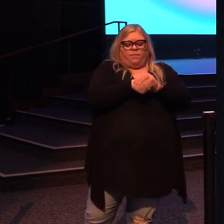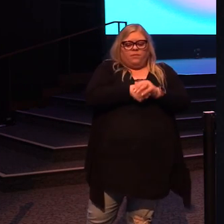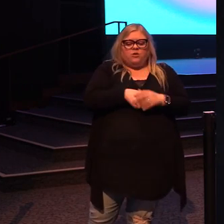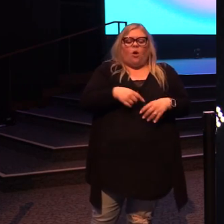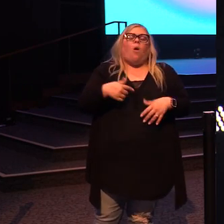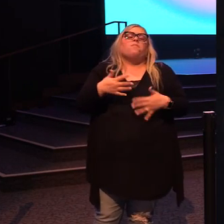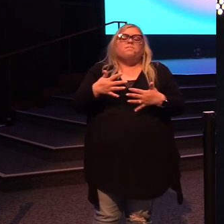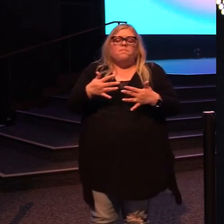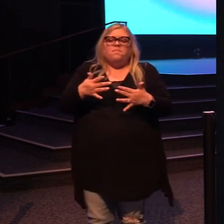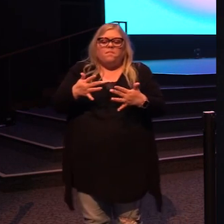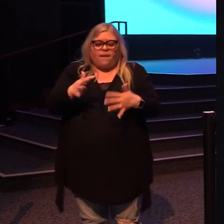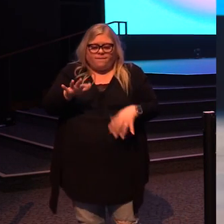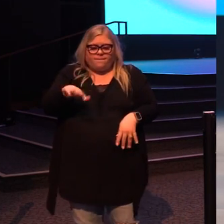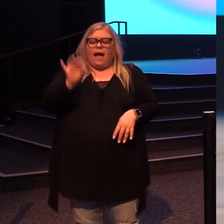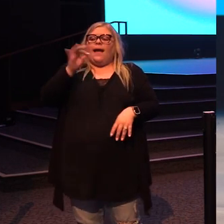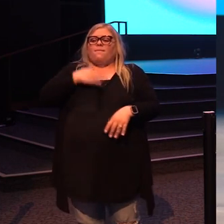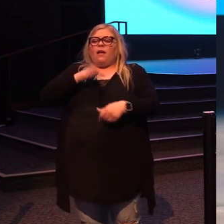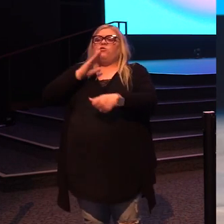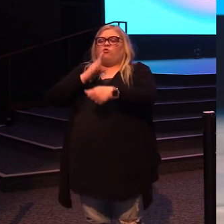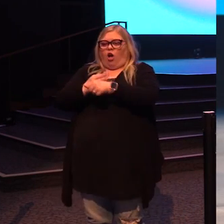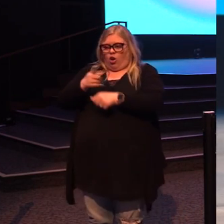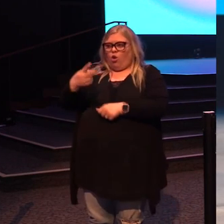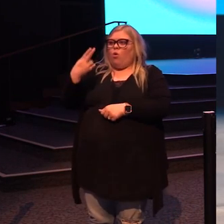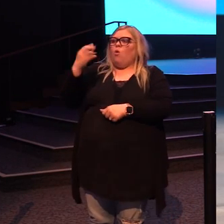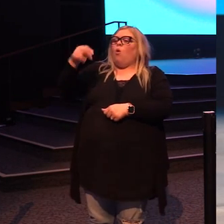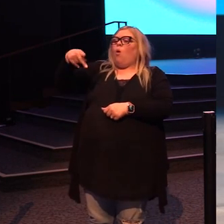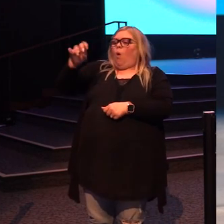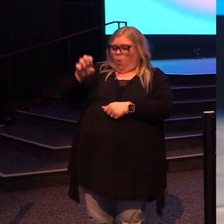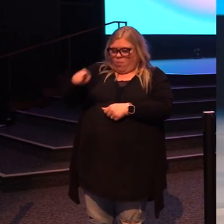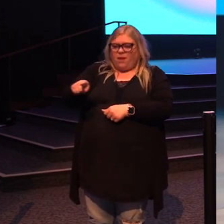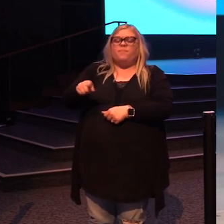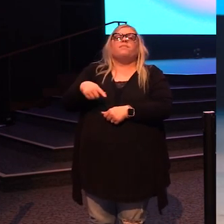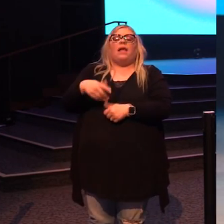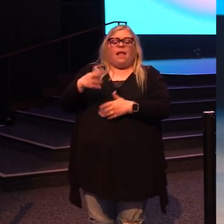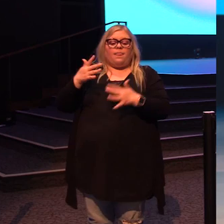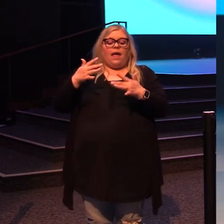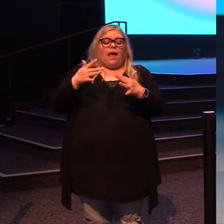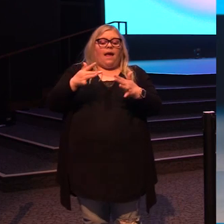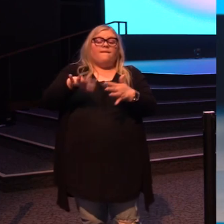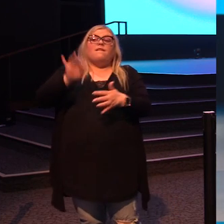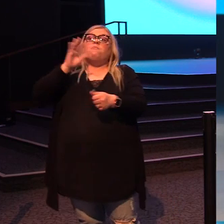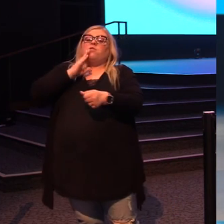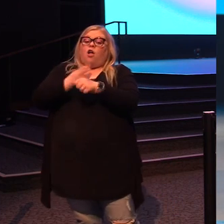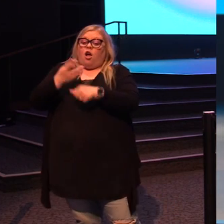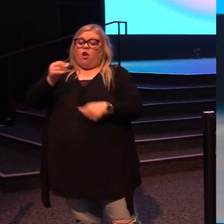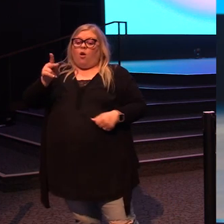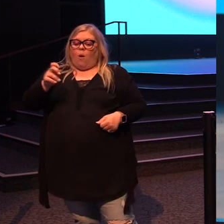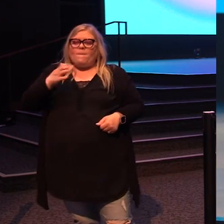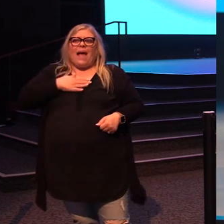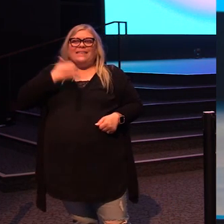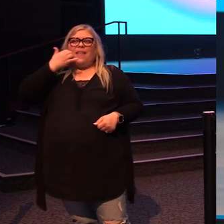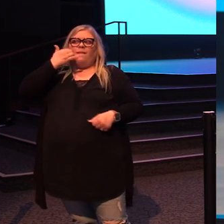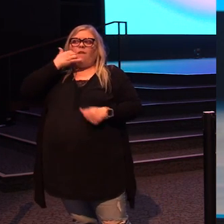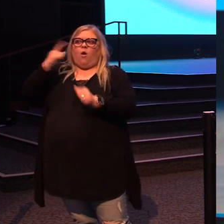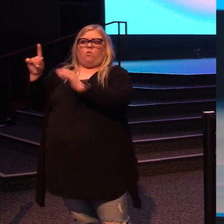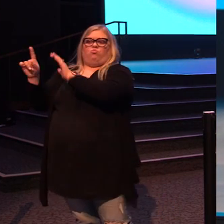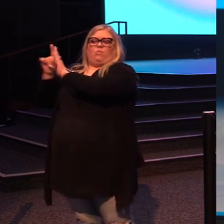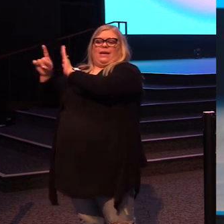little while, I find hope. And I find my daughter, Hope. And then after I found my daughter, Hope, my cell phone rings.